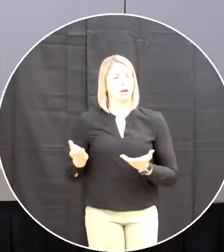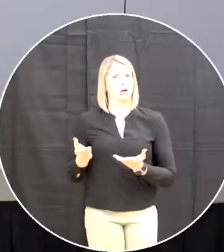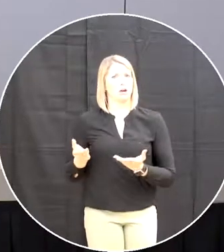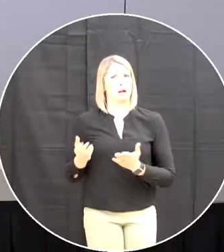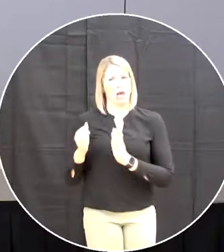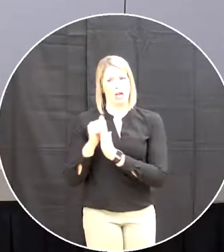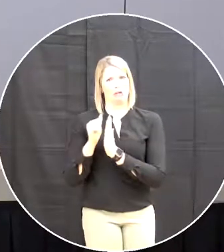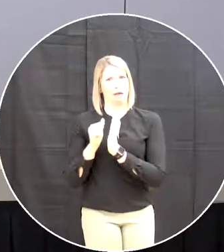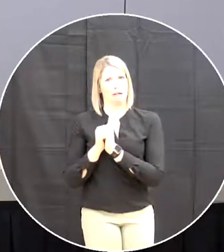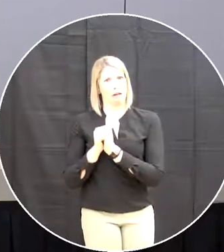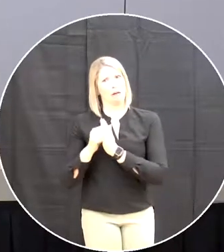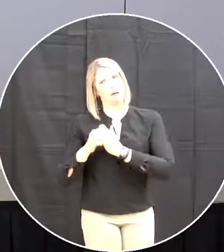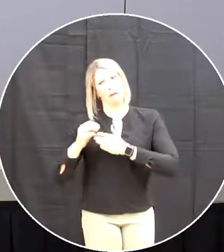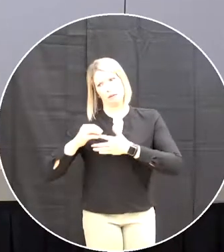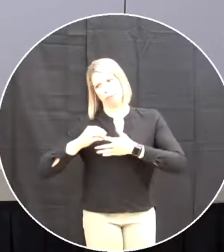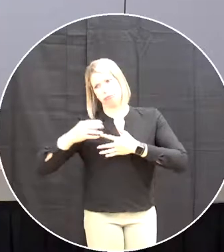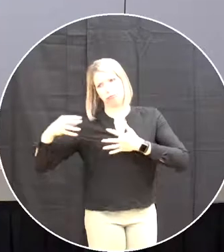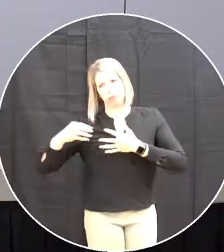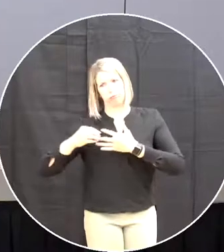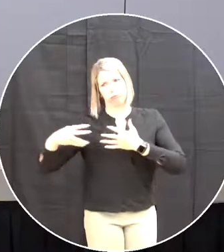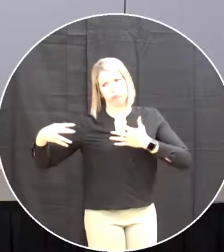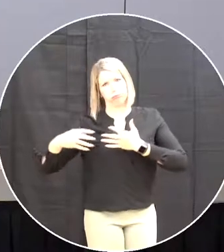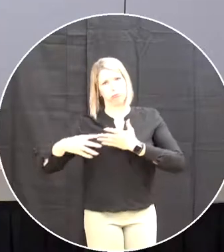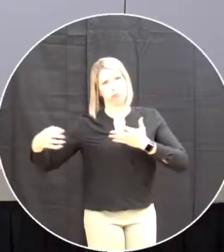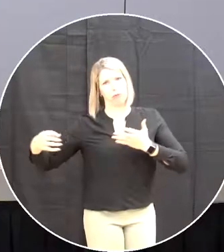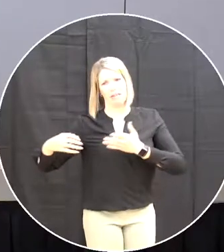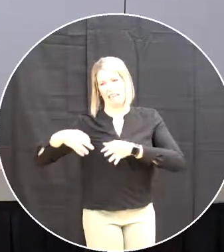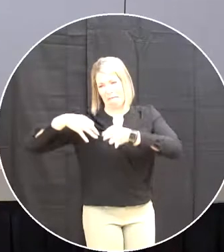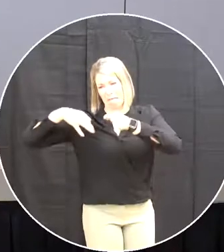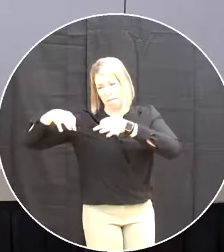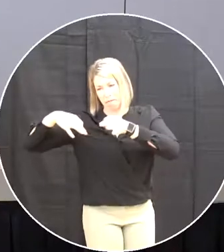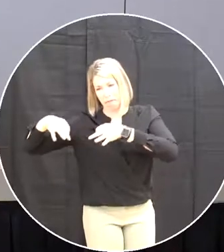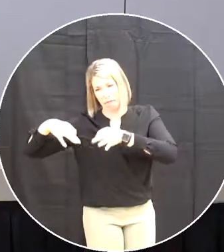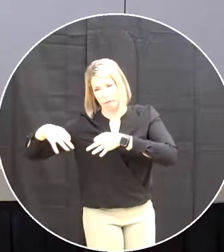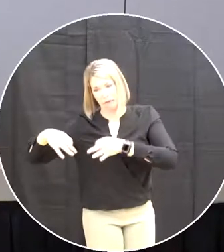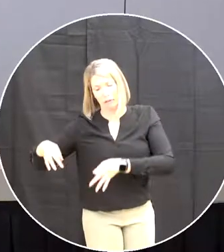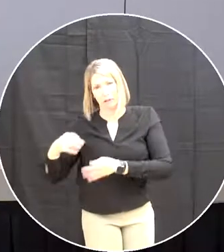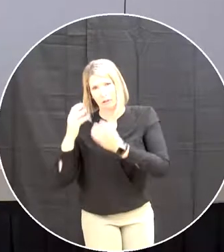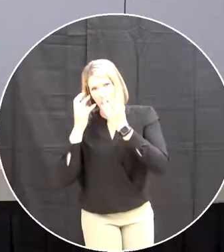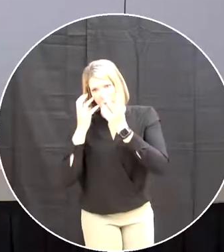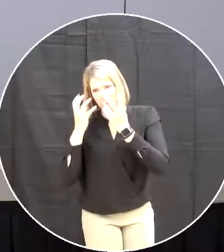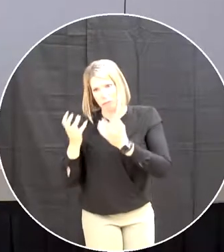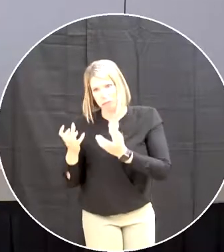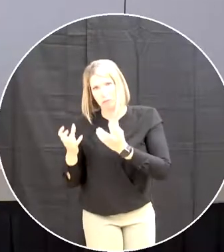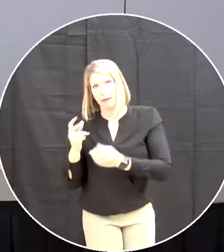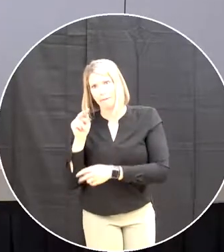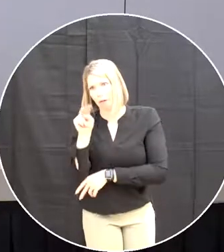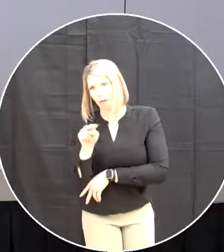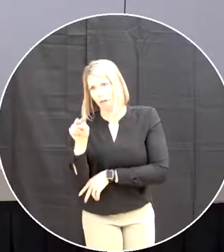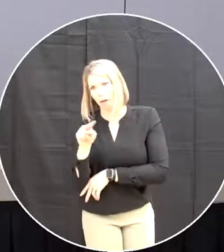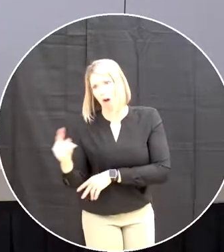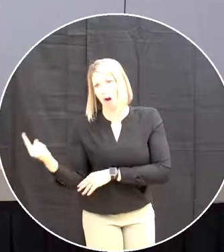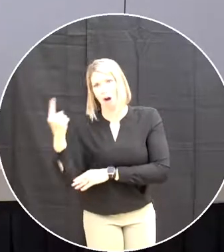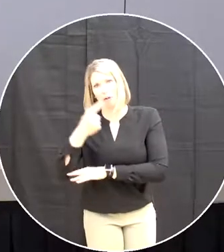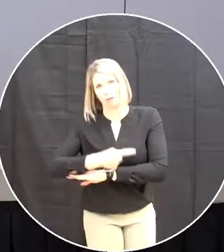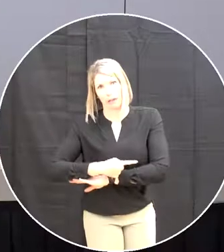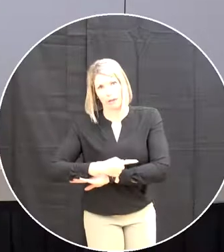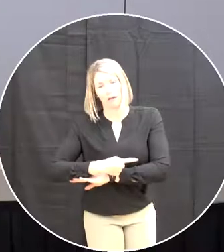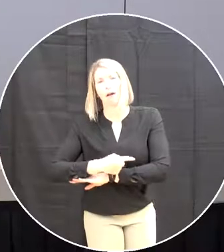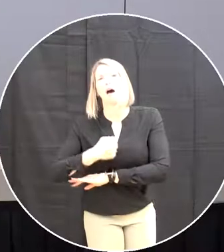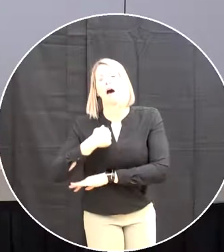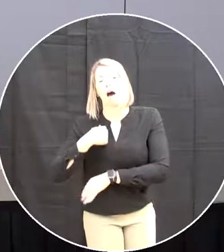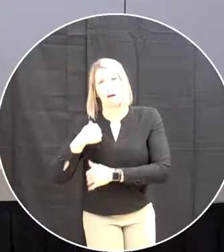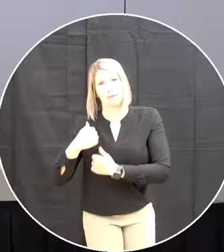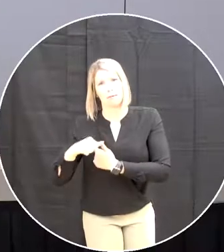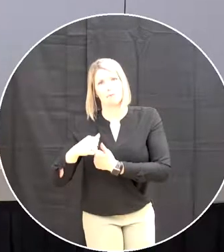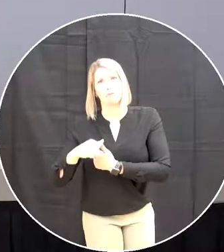so therefore any financial equivalency doesn't hold water it isn't true at all we've discussed this at length at